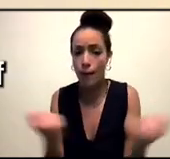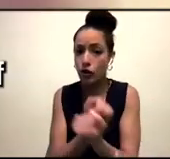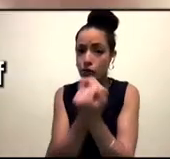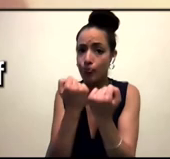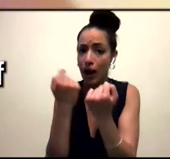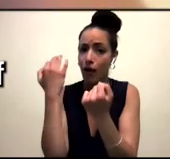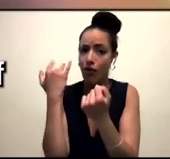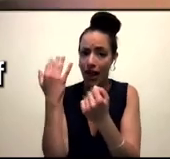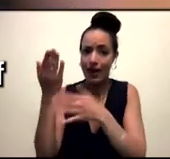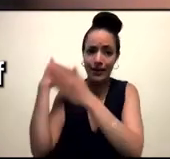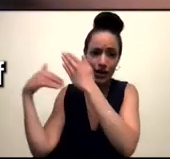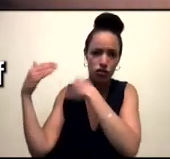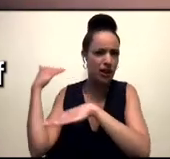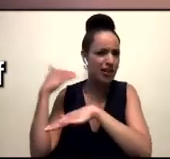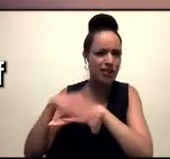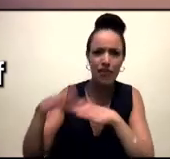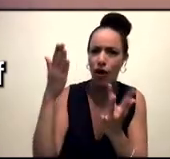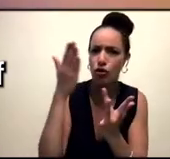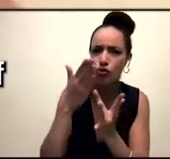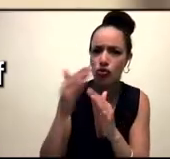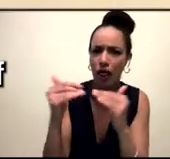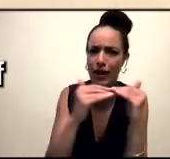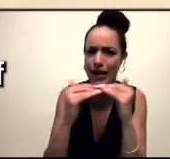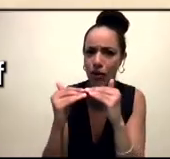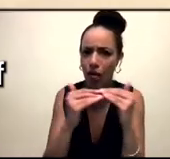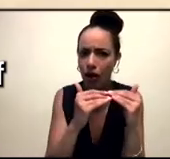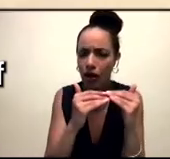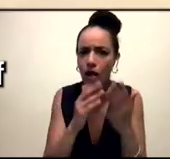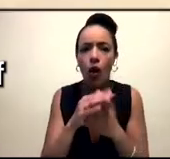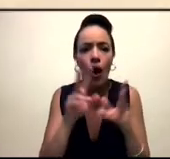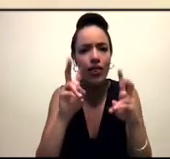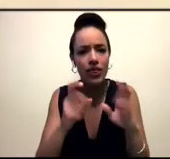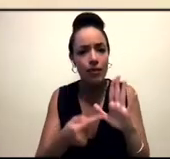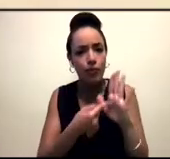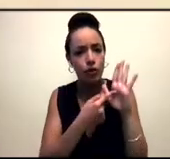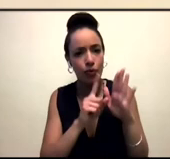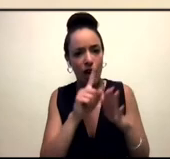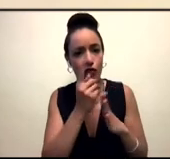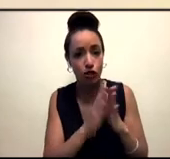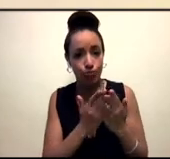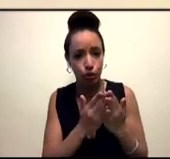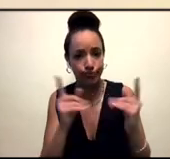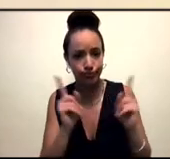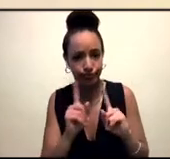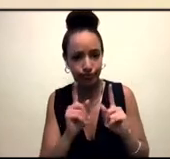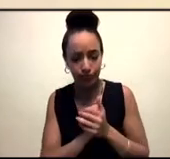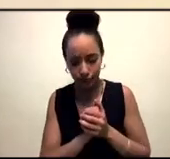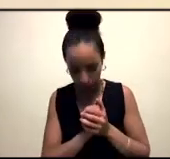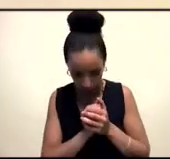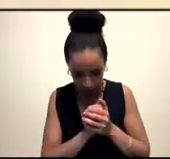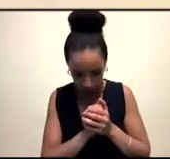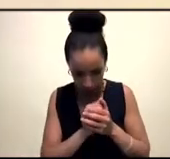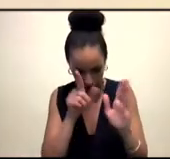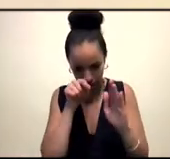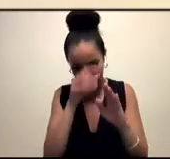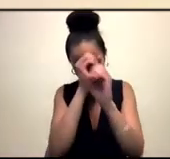One of the themes that was central to the map of salt and stars was kind of taking this concept, and talking